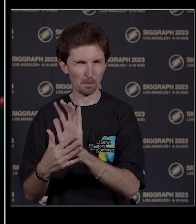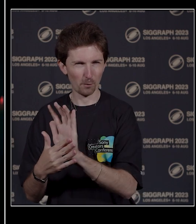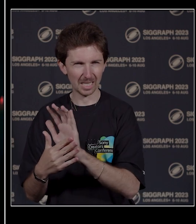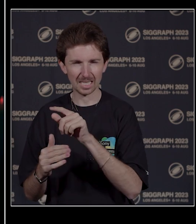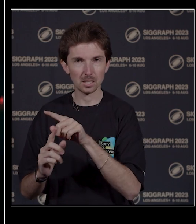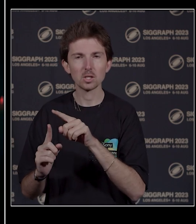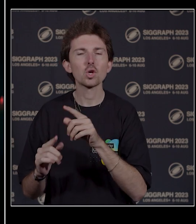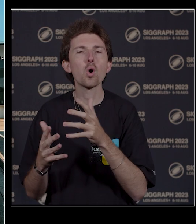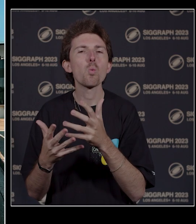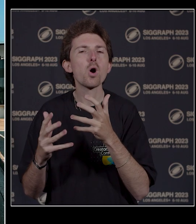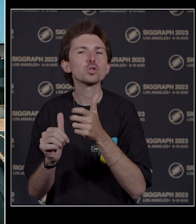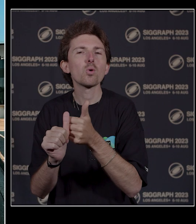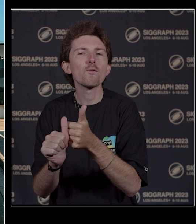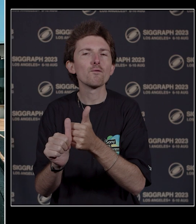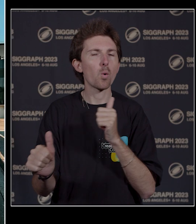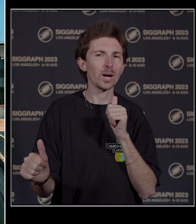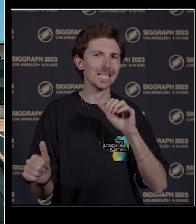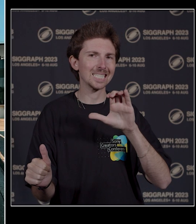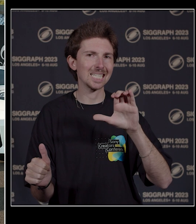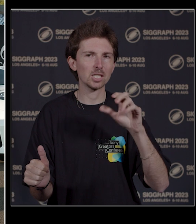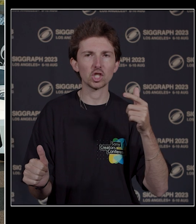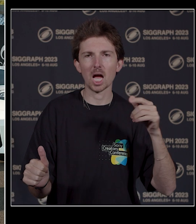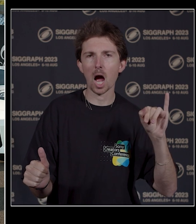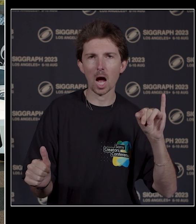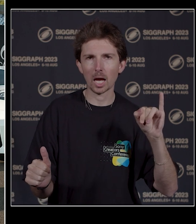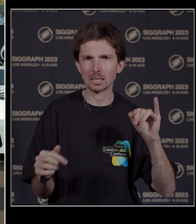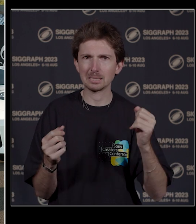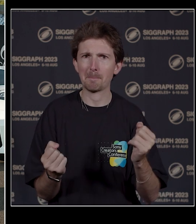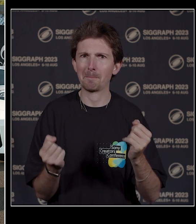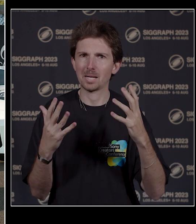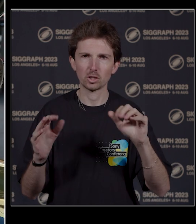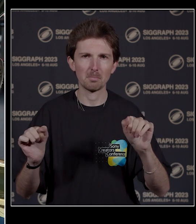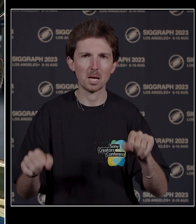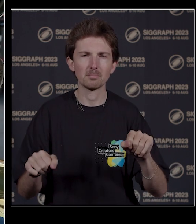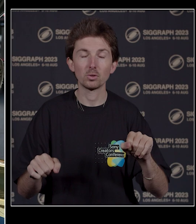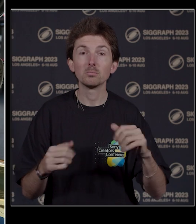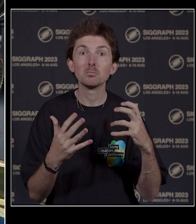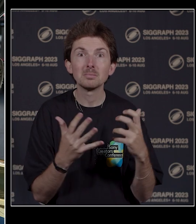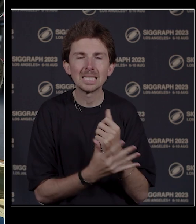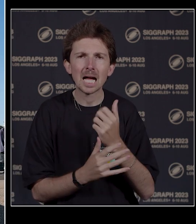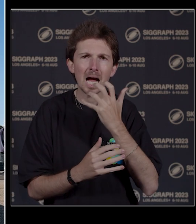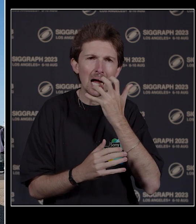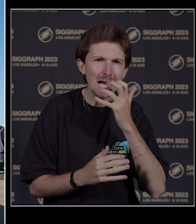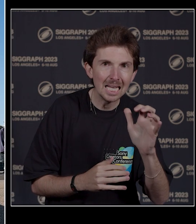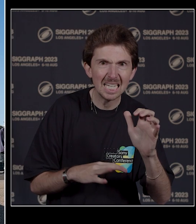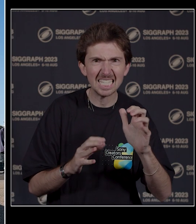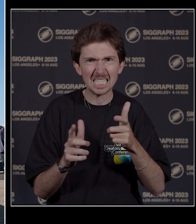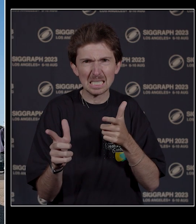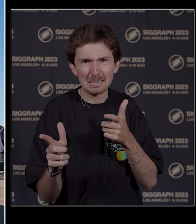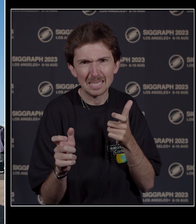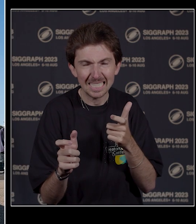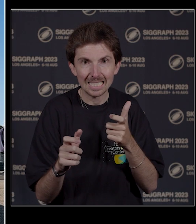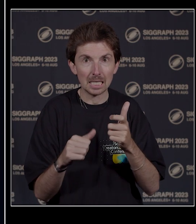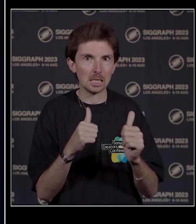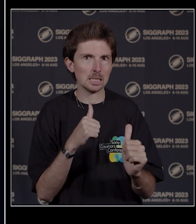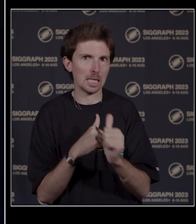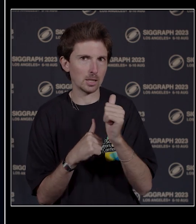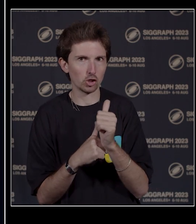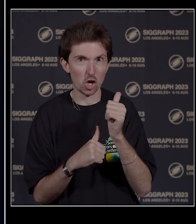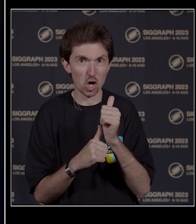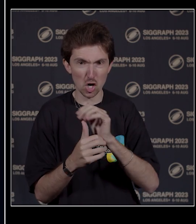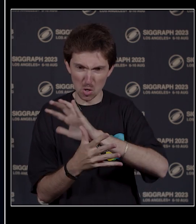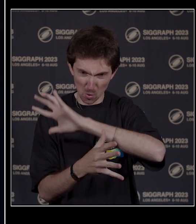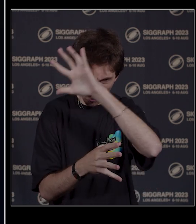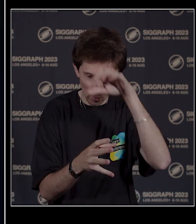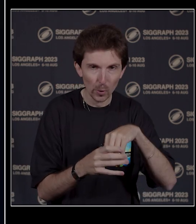CGI as much as possible. We needed to capture the real heat, speed, and danger of racing. We wanted to